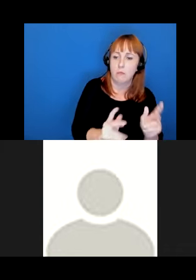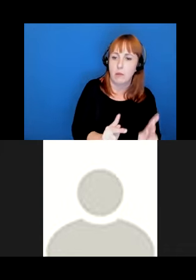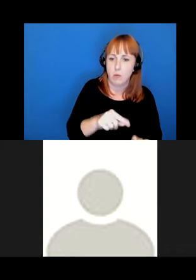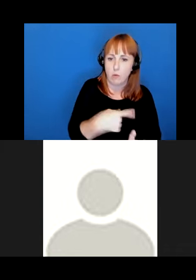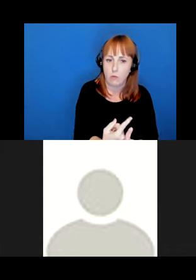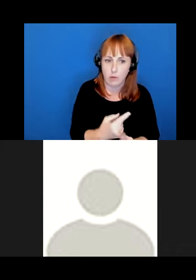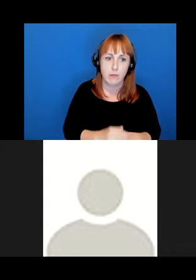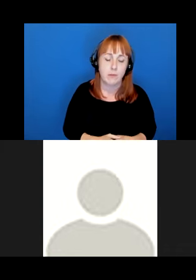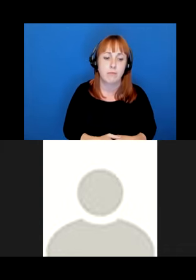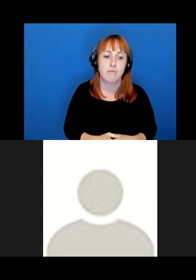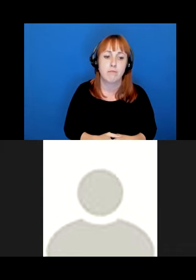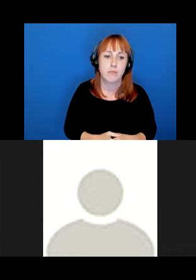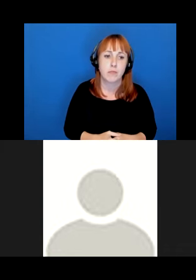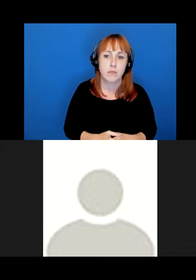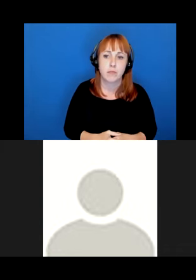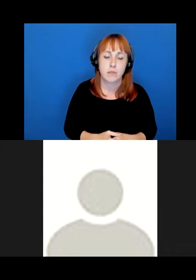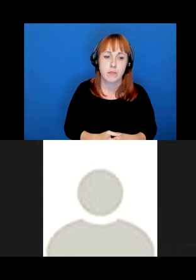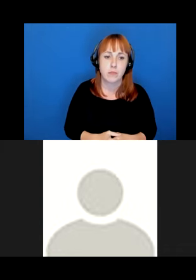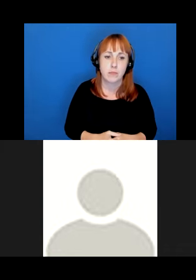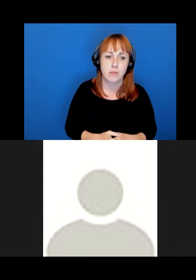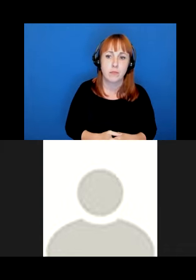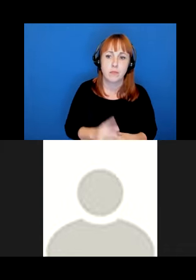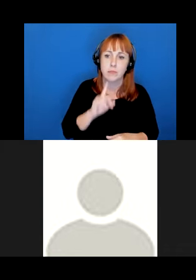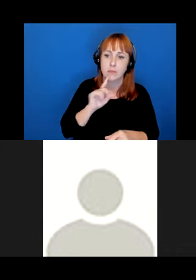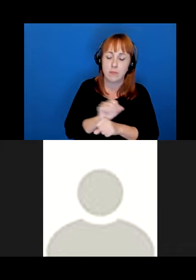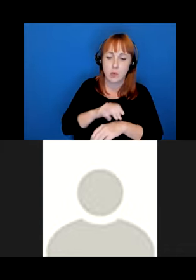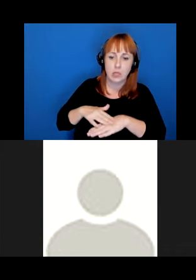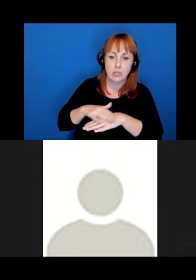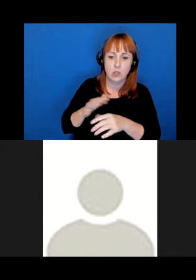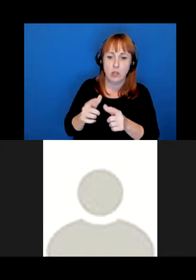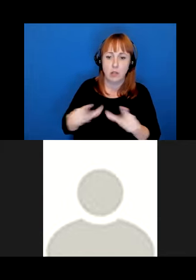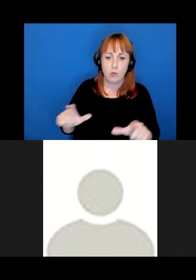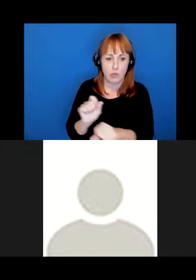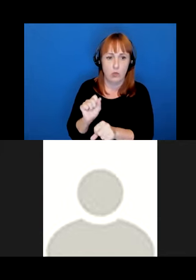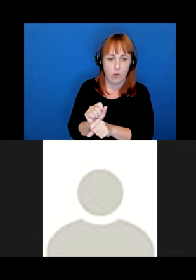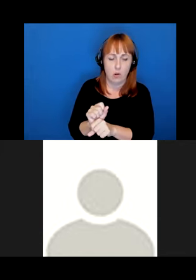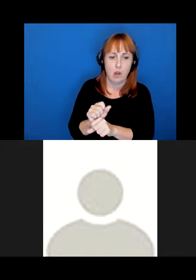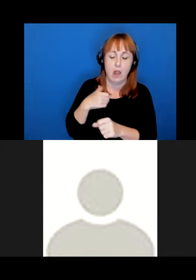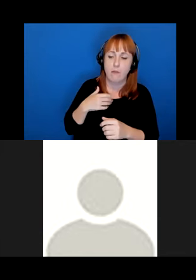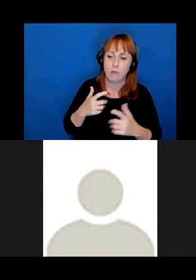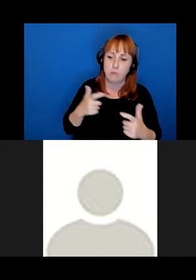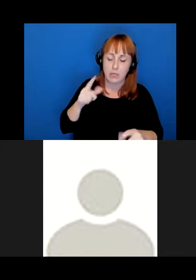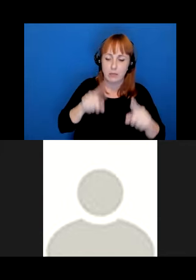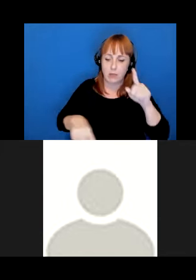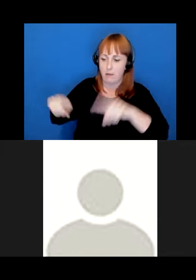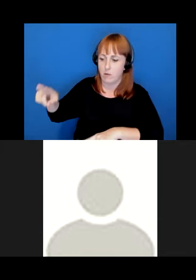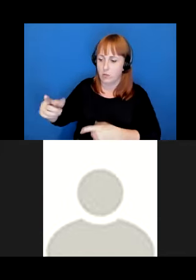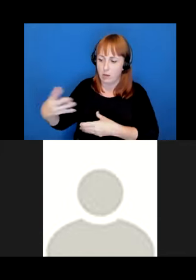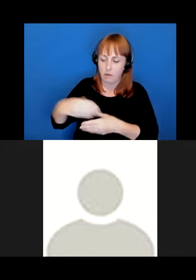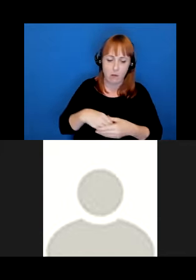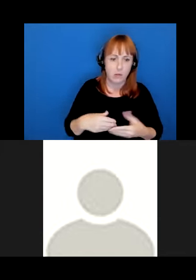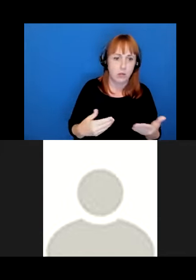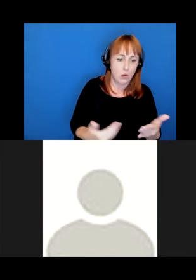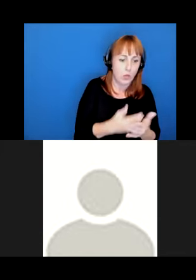That noted in situations of actual indigenous language work, I observe that there's very often a great diversity that includes new speakers